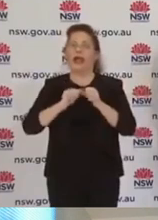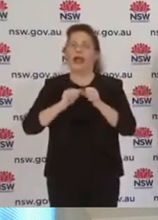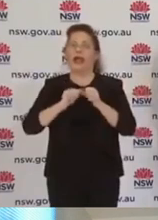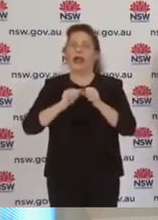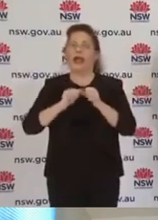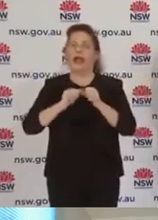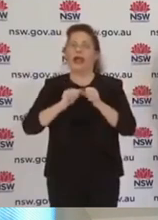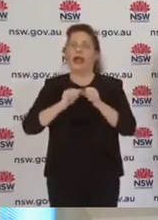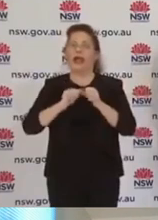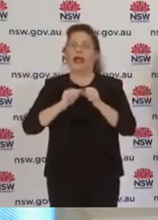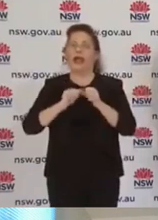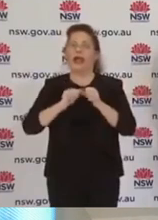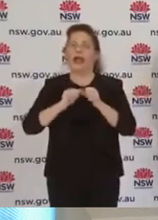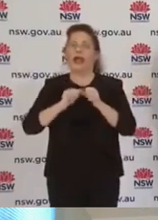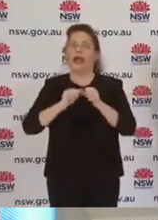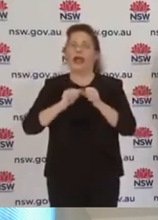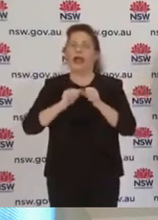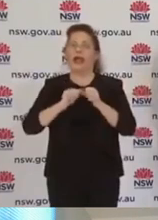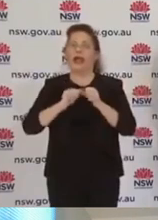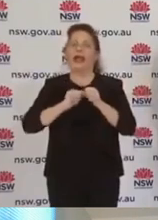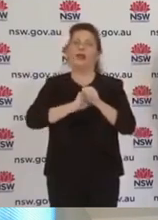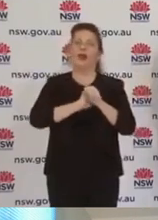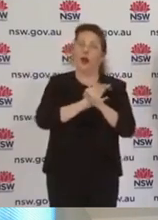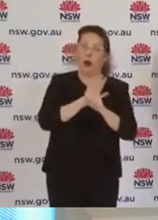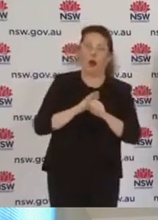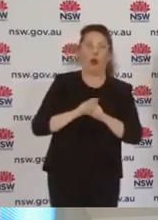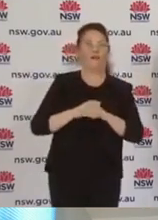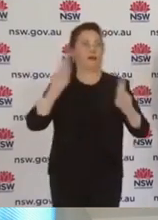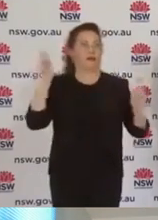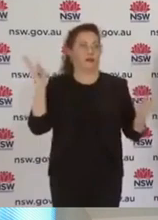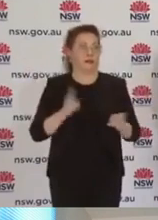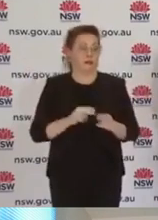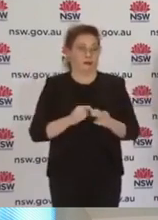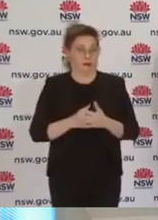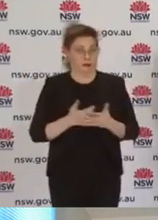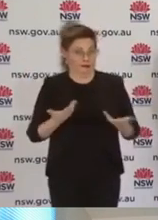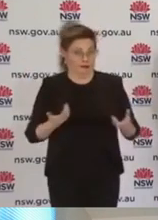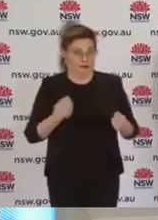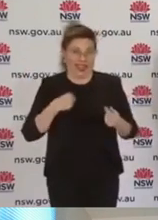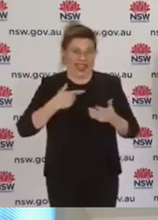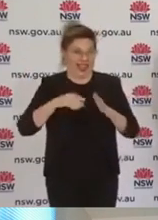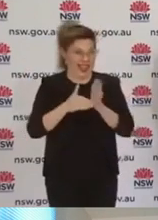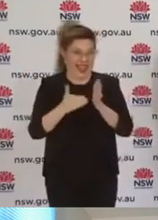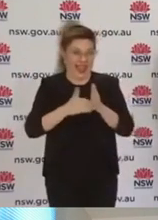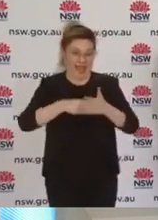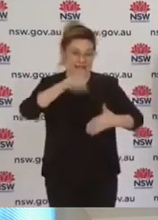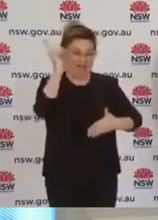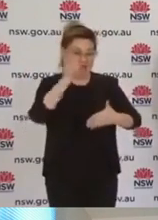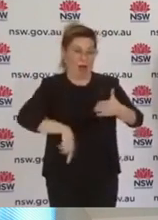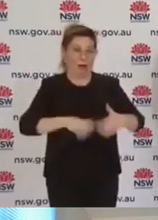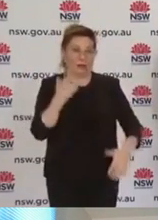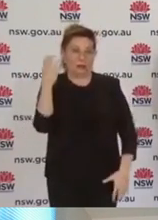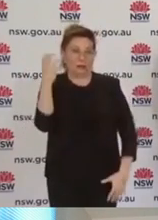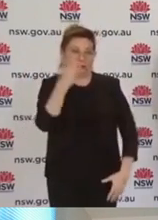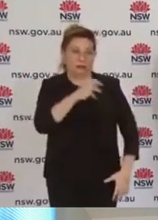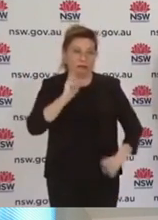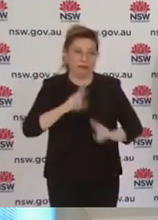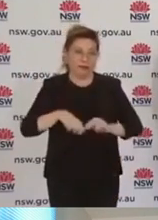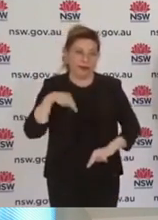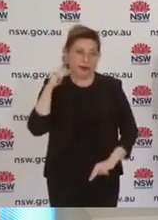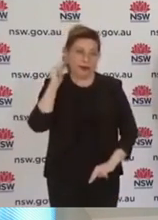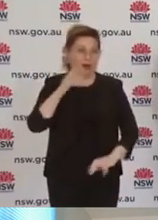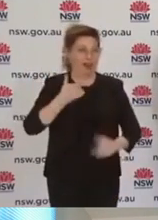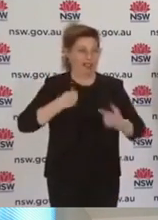Sorry. Just listen to this. ...ever seen, and we will be issuing them as of today.